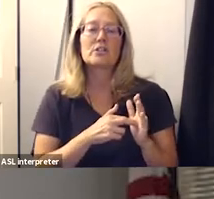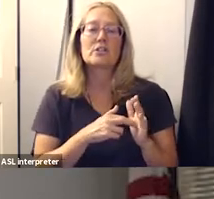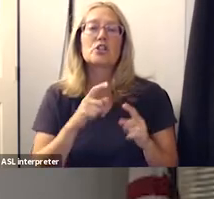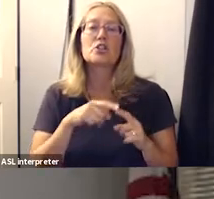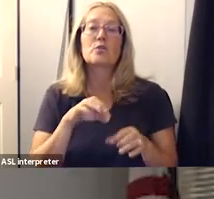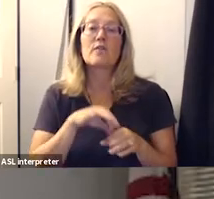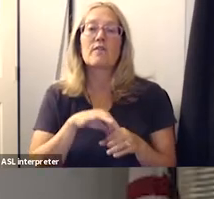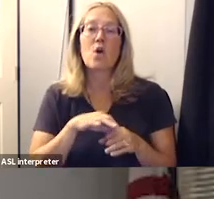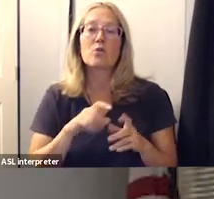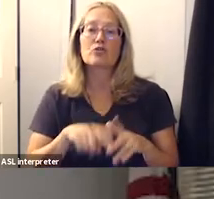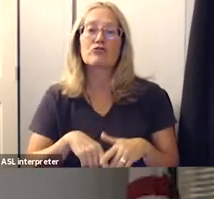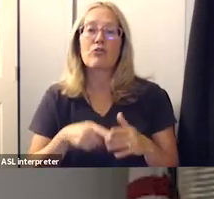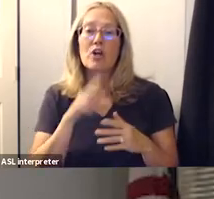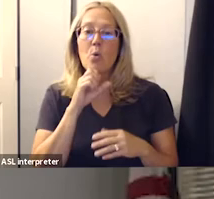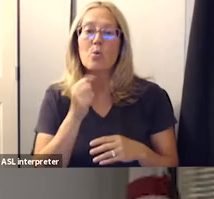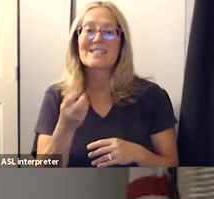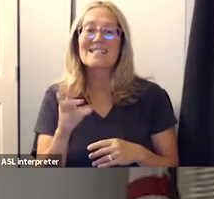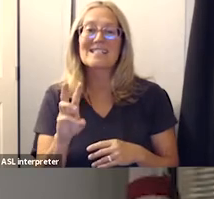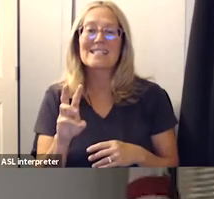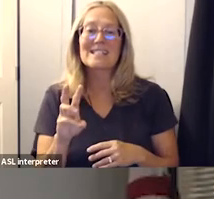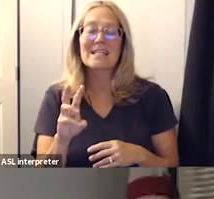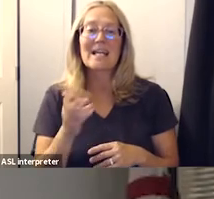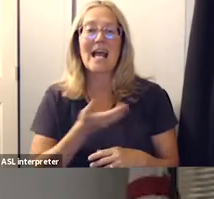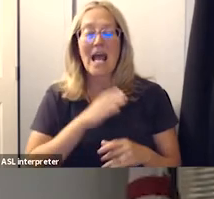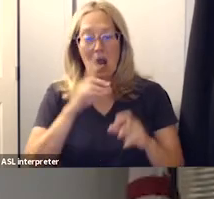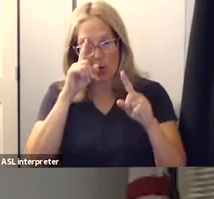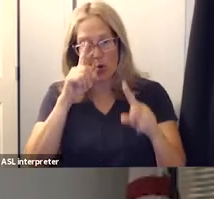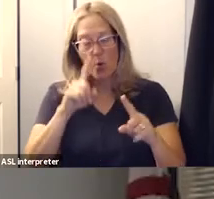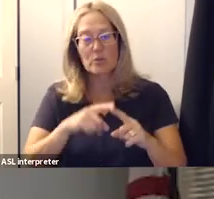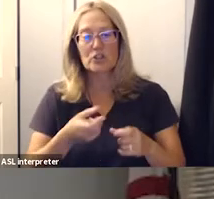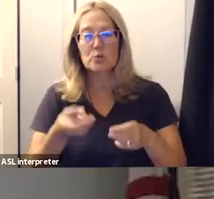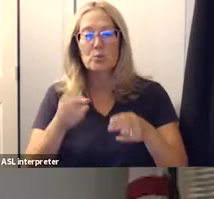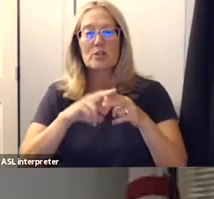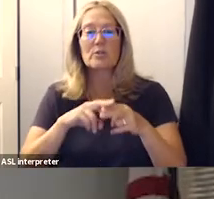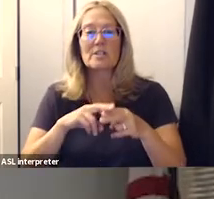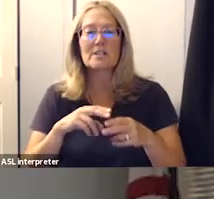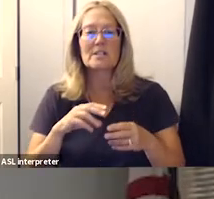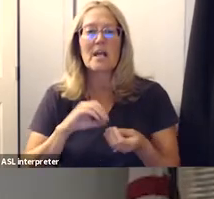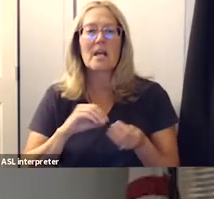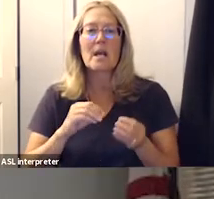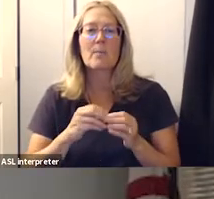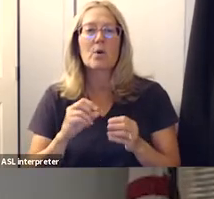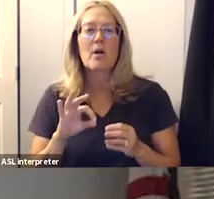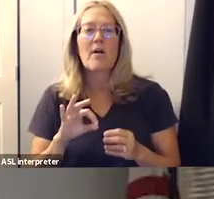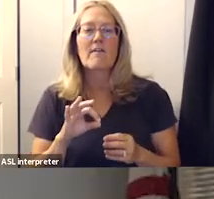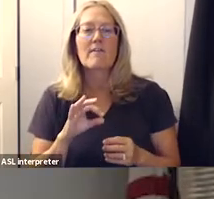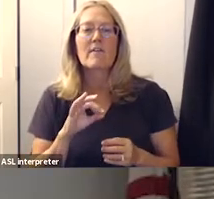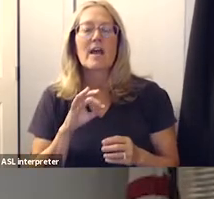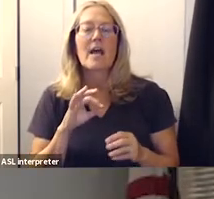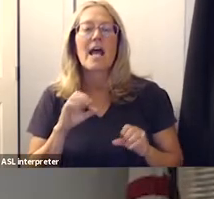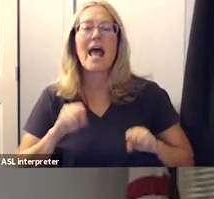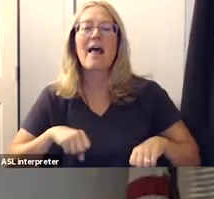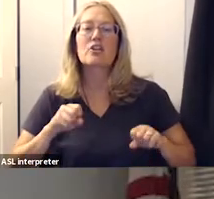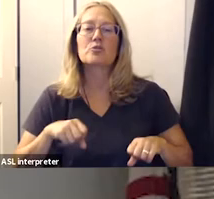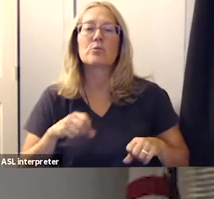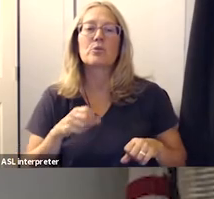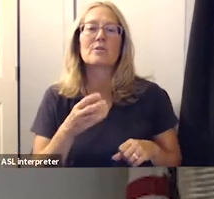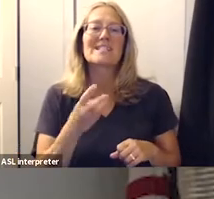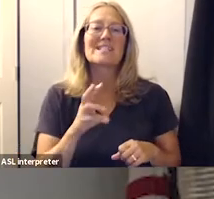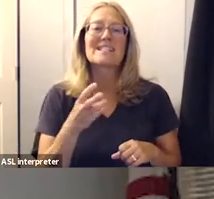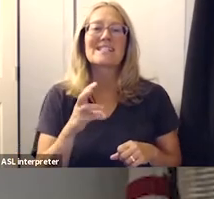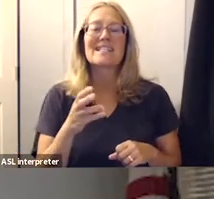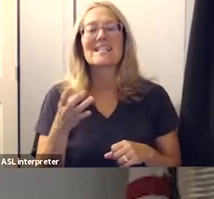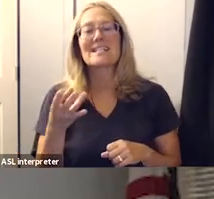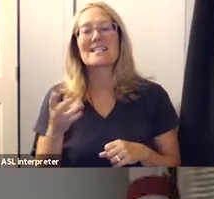vote beginning at age 16. our goal is to increase the number of eligible 16 and 17 year